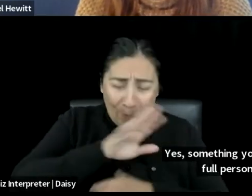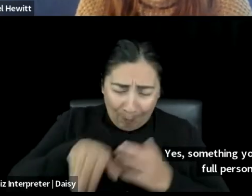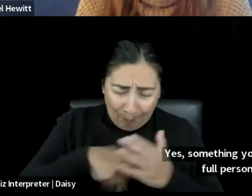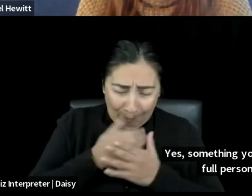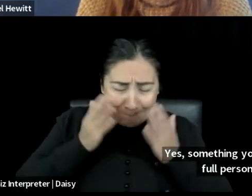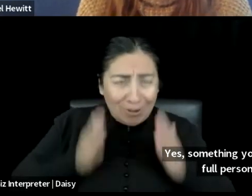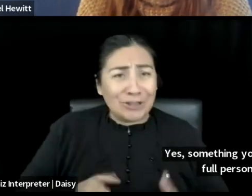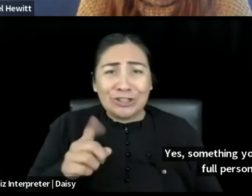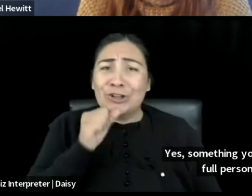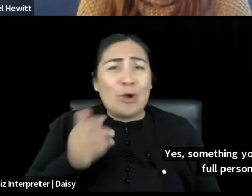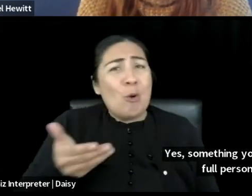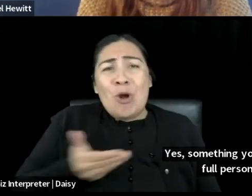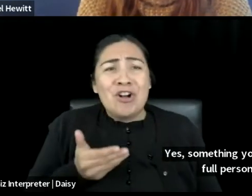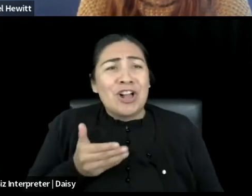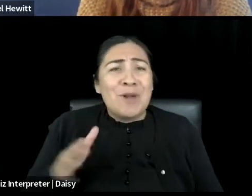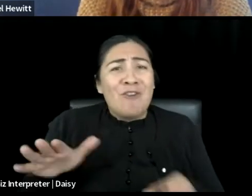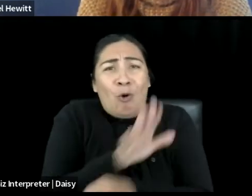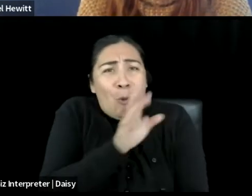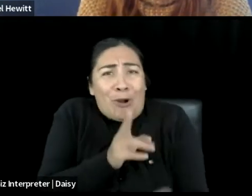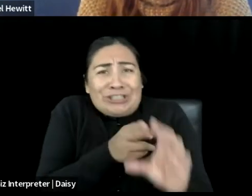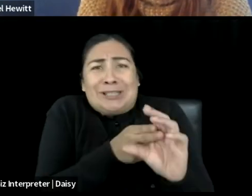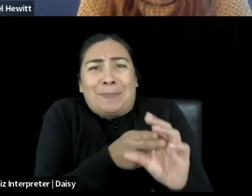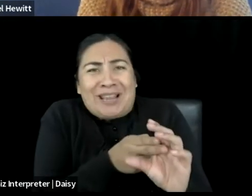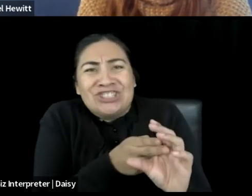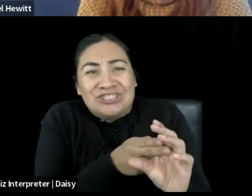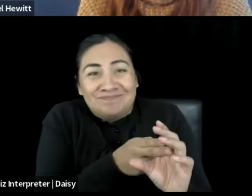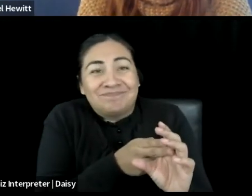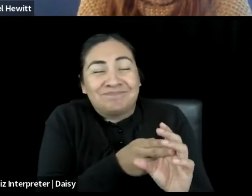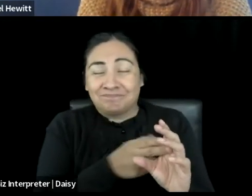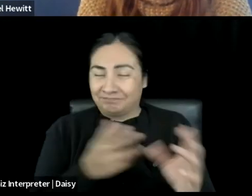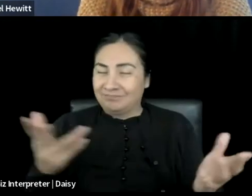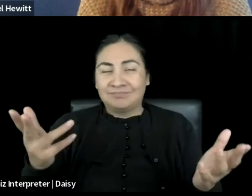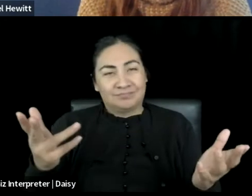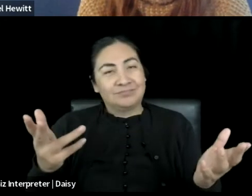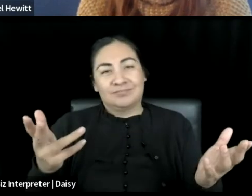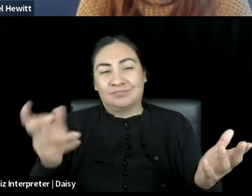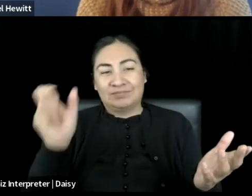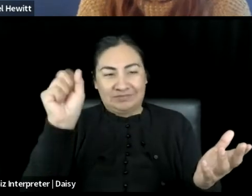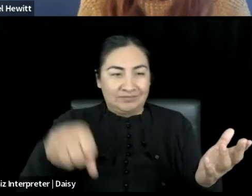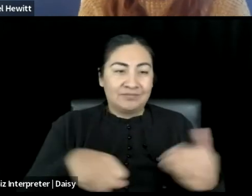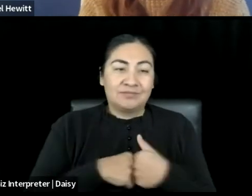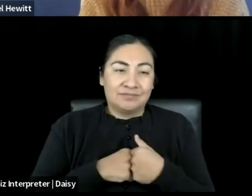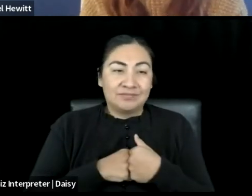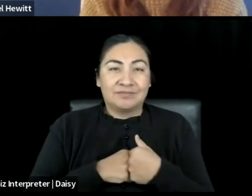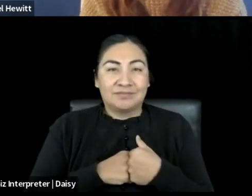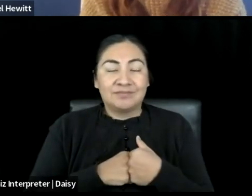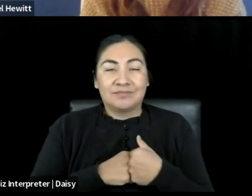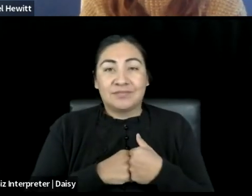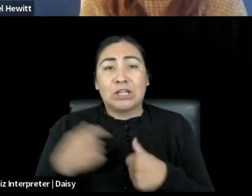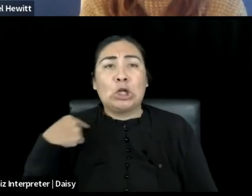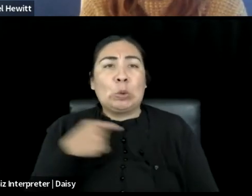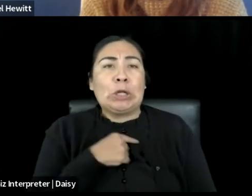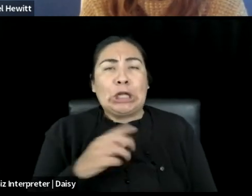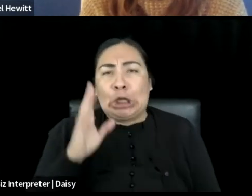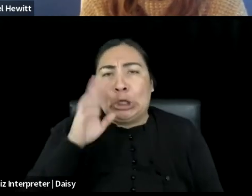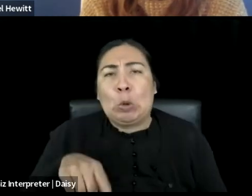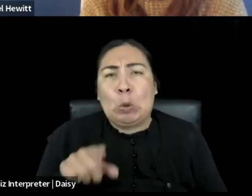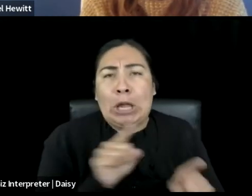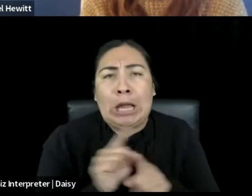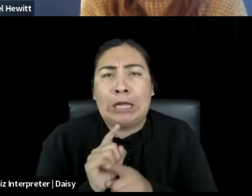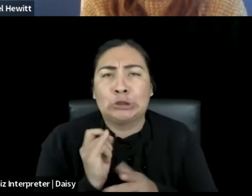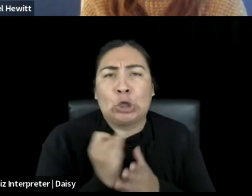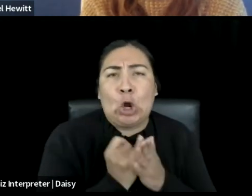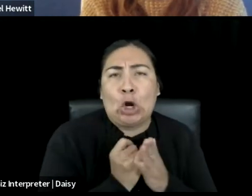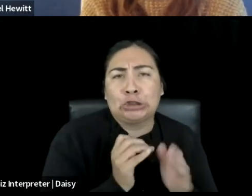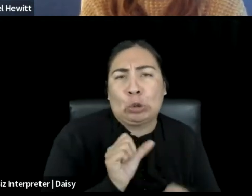Yeah. That's, I feel like that's we, and we know that as, as, you know, as arts workers, how many times has something